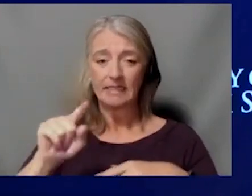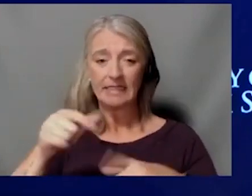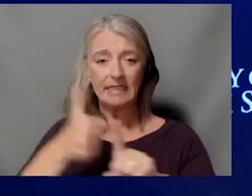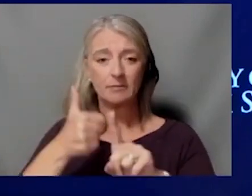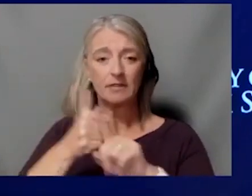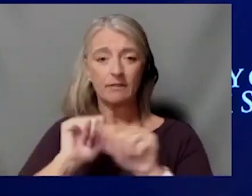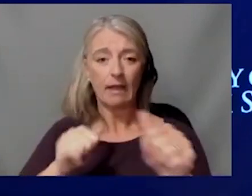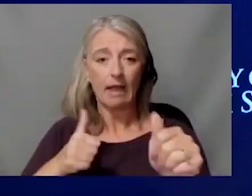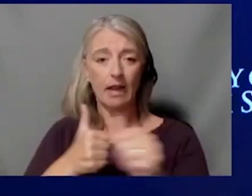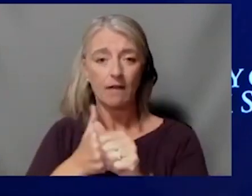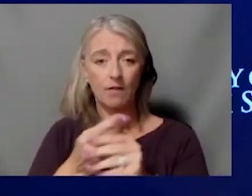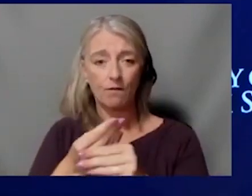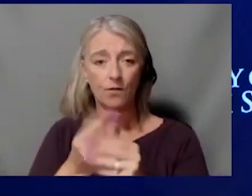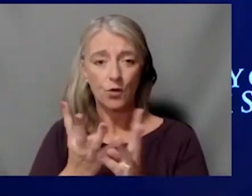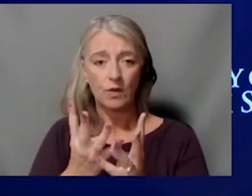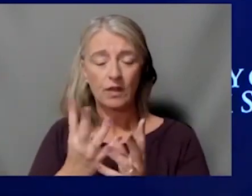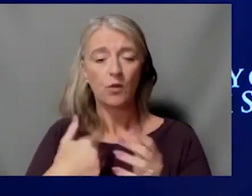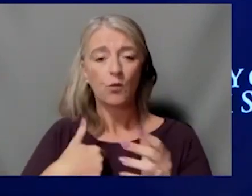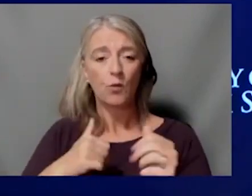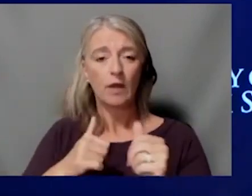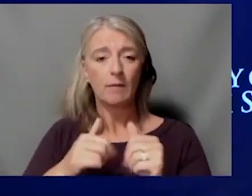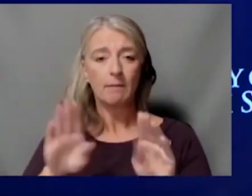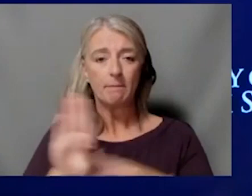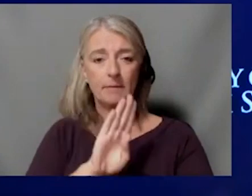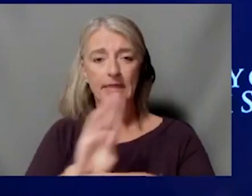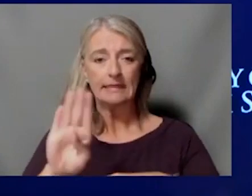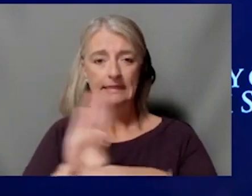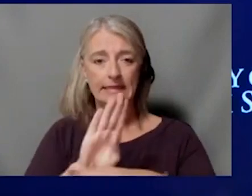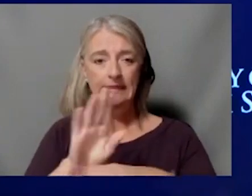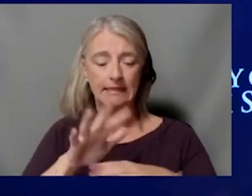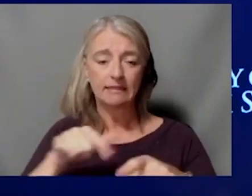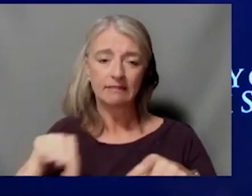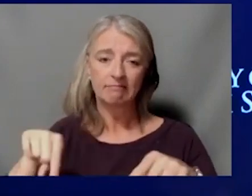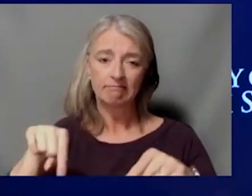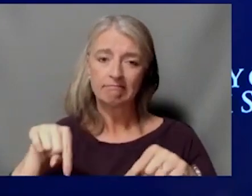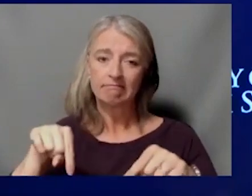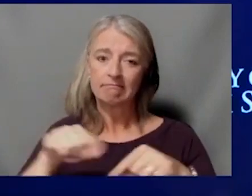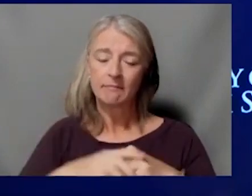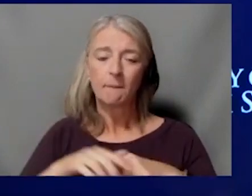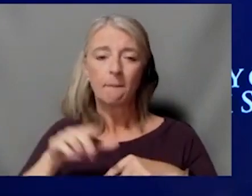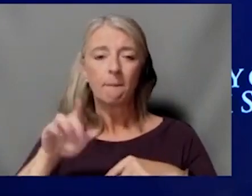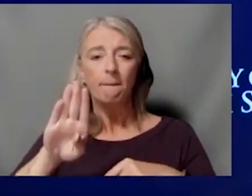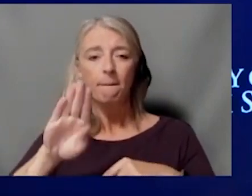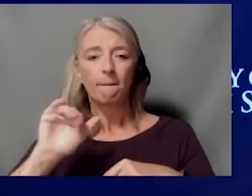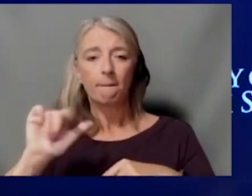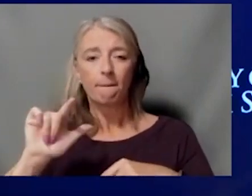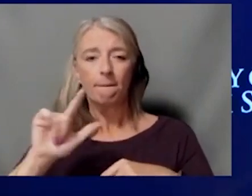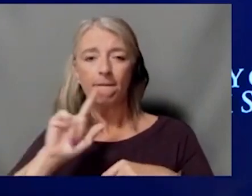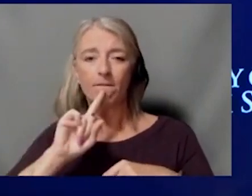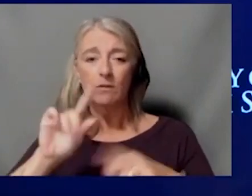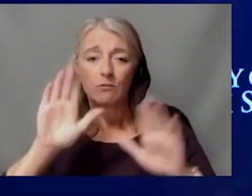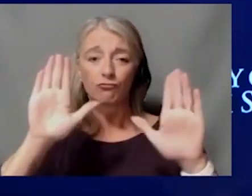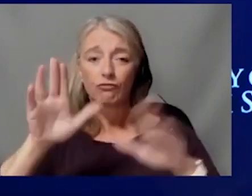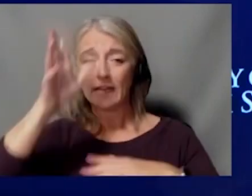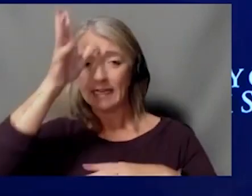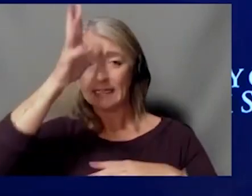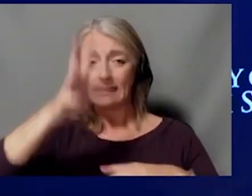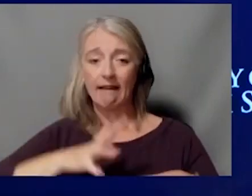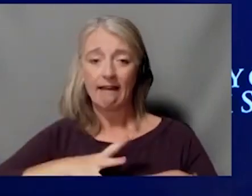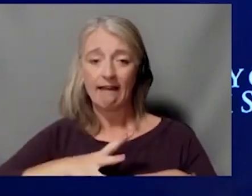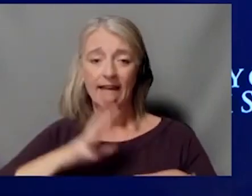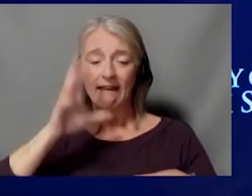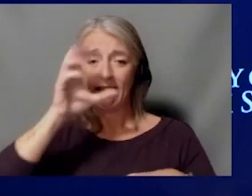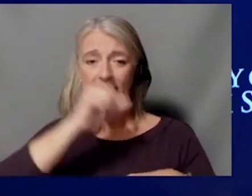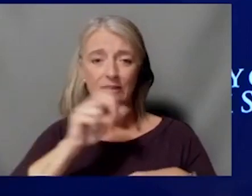busy around here and, um, uh, he, he was just a great guy. And, uh, I guess he'd heard from the chancellor that we'd